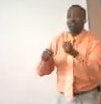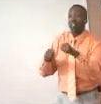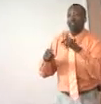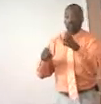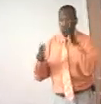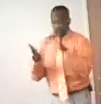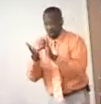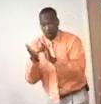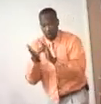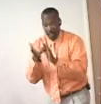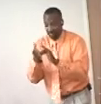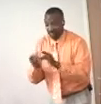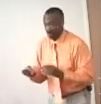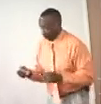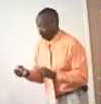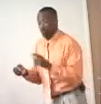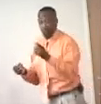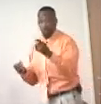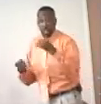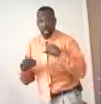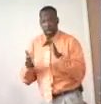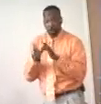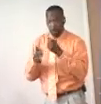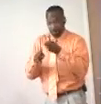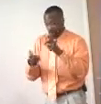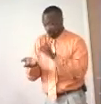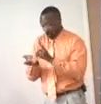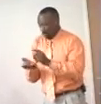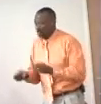a prescription and taking medicine.